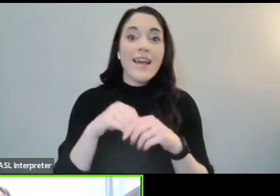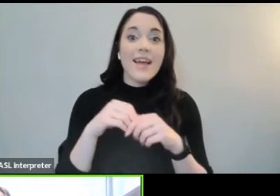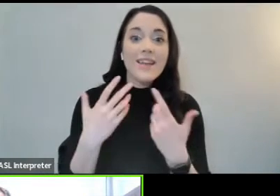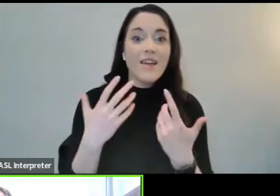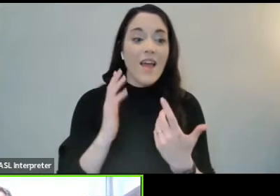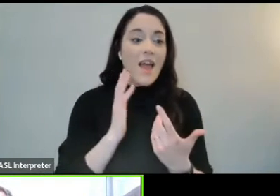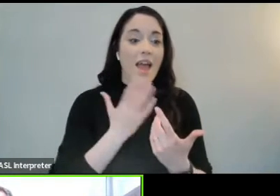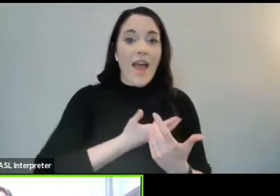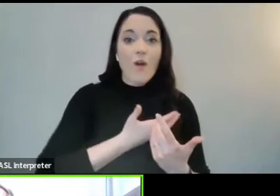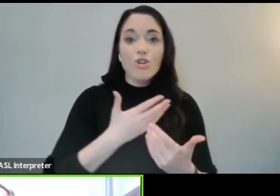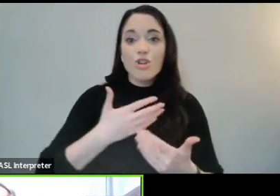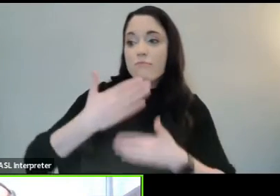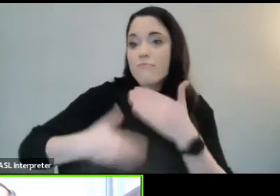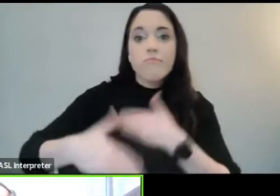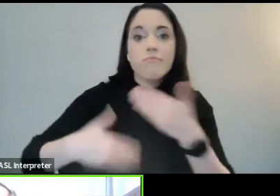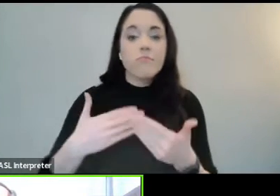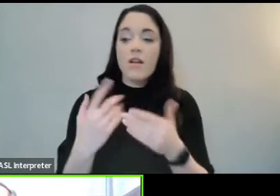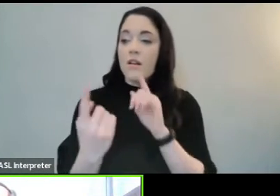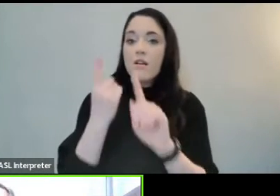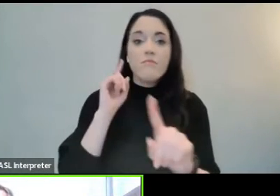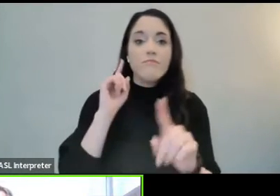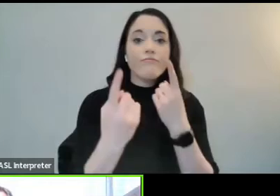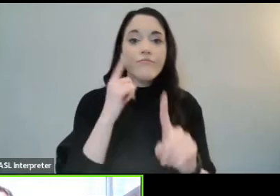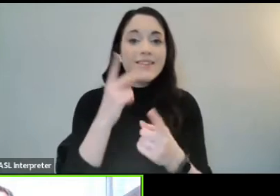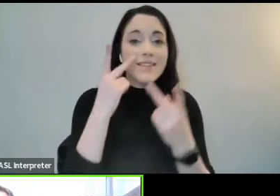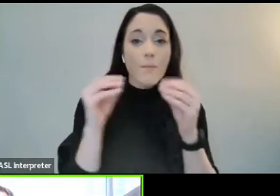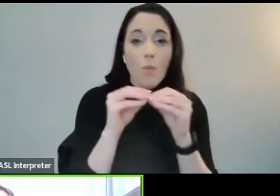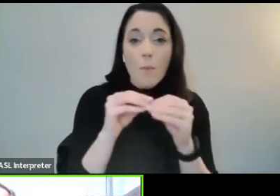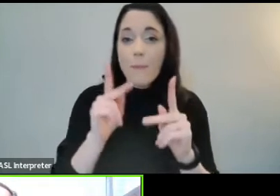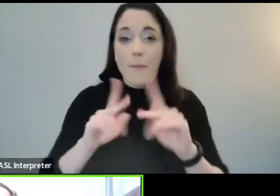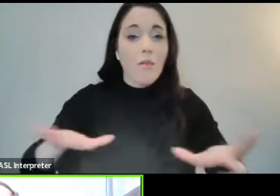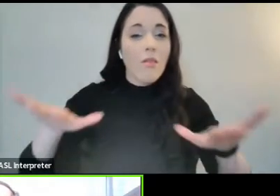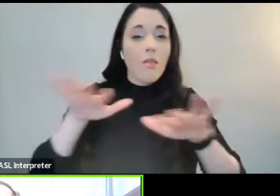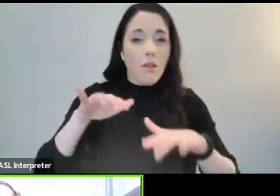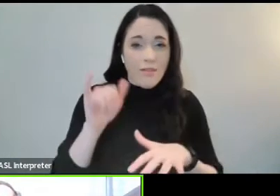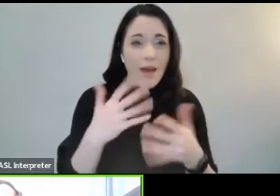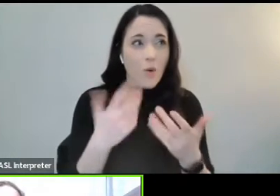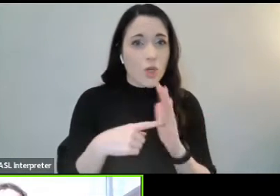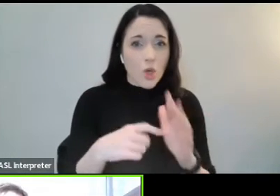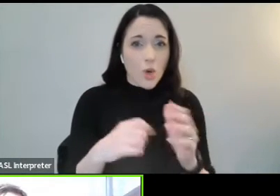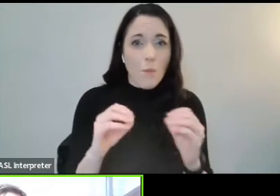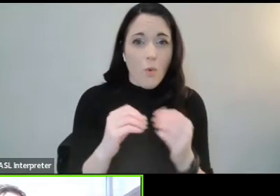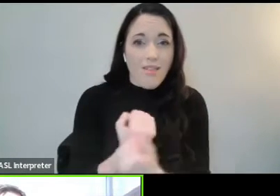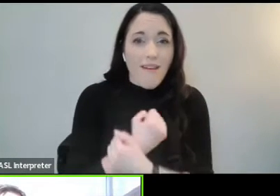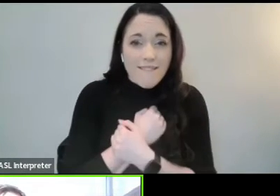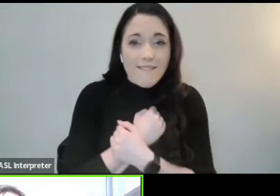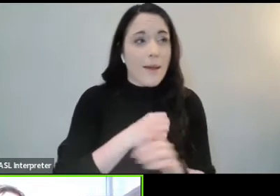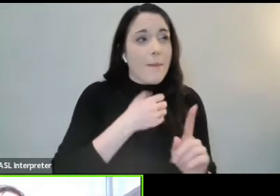comings and goings. I want to be more loving. I want to be more loving in my heart.